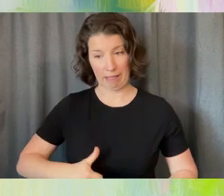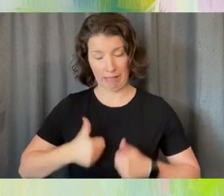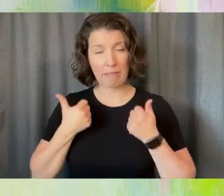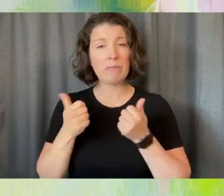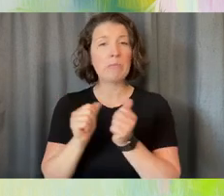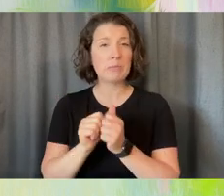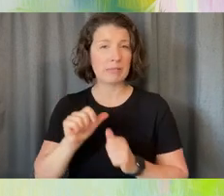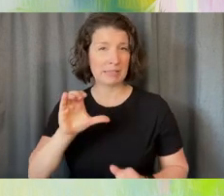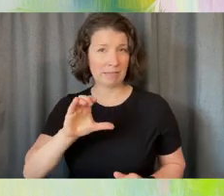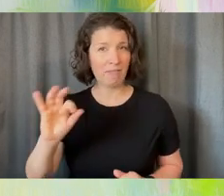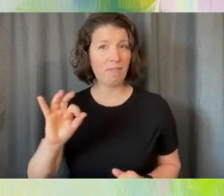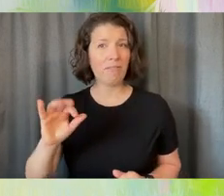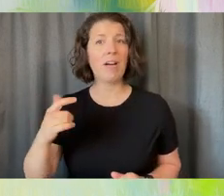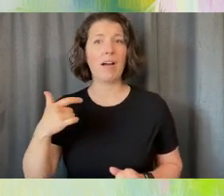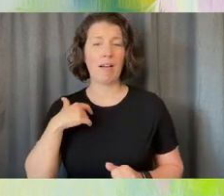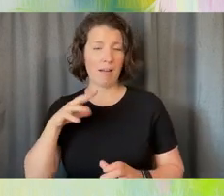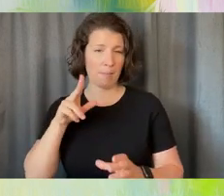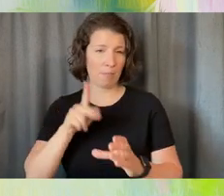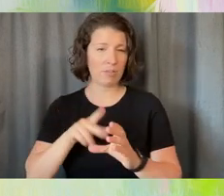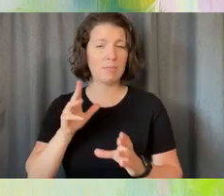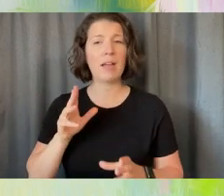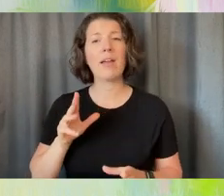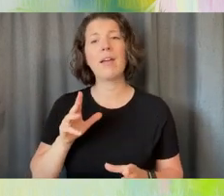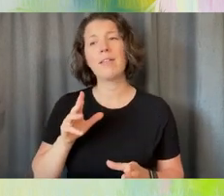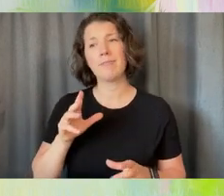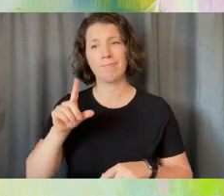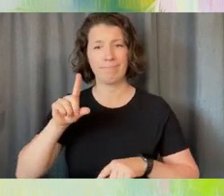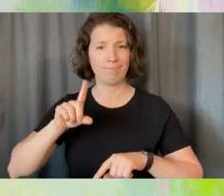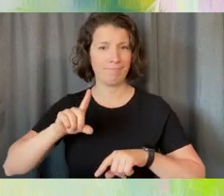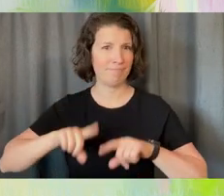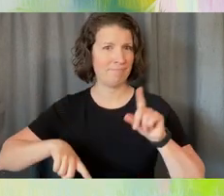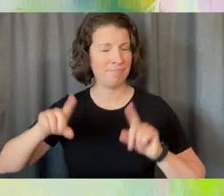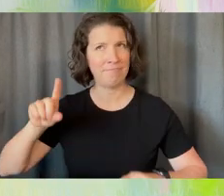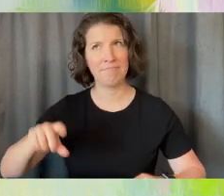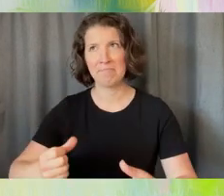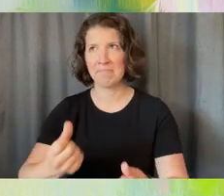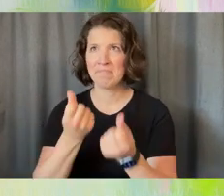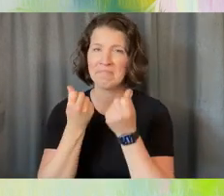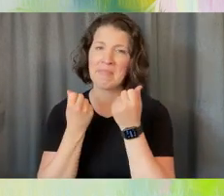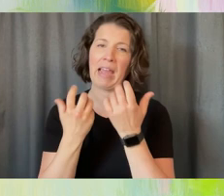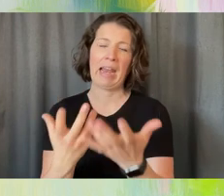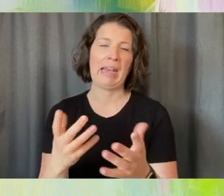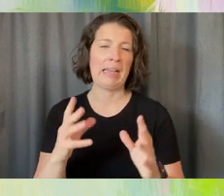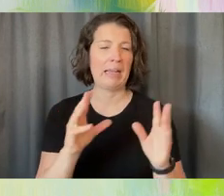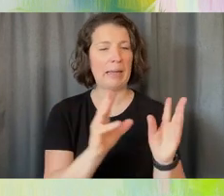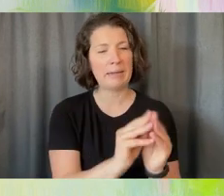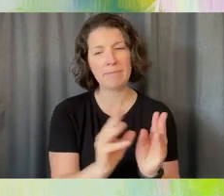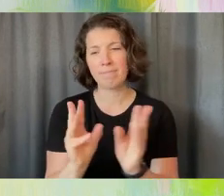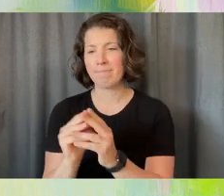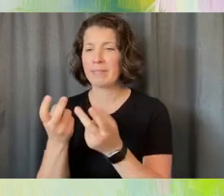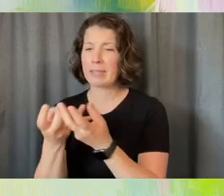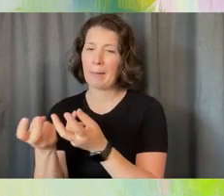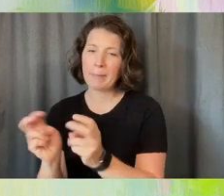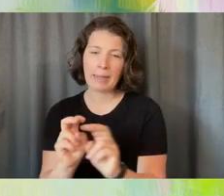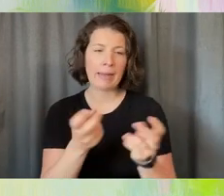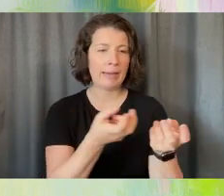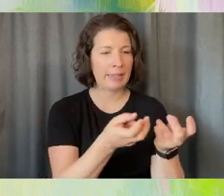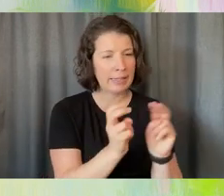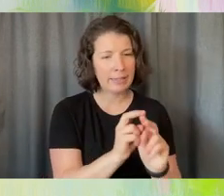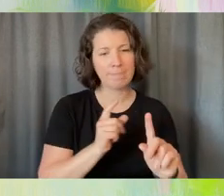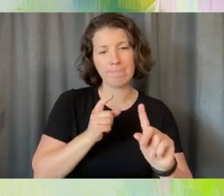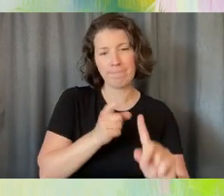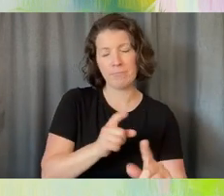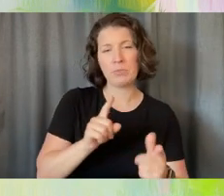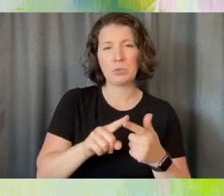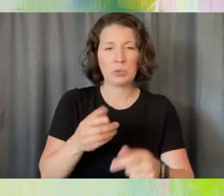I participate in a myriad of committees aimed at improving healthcare on the backside.